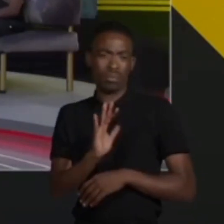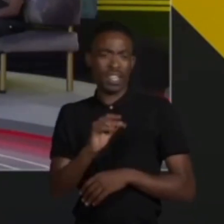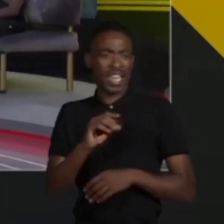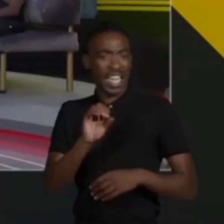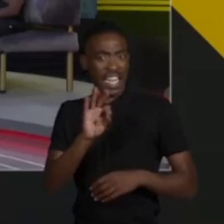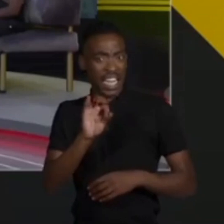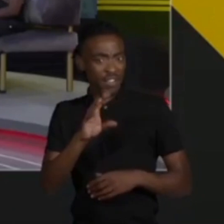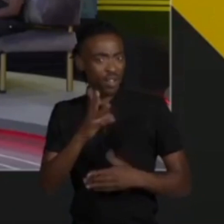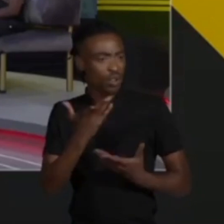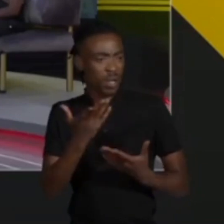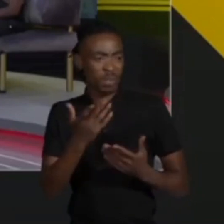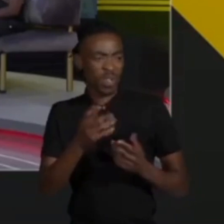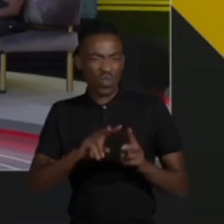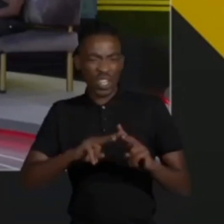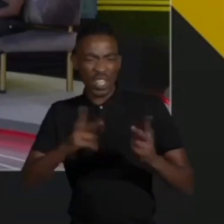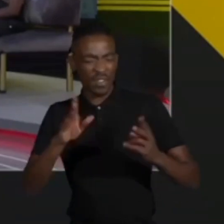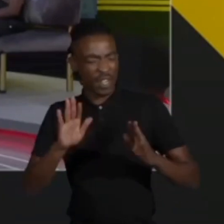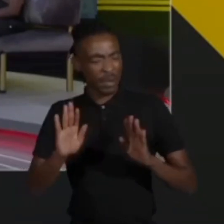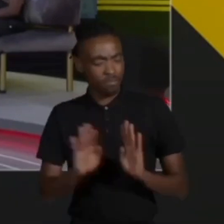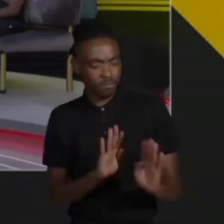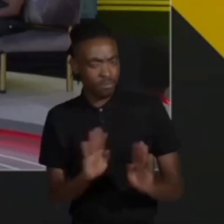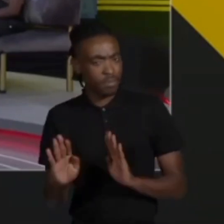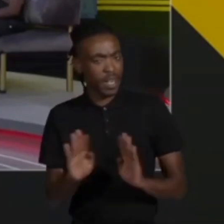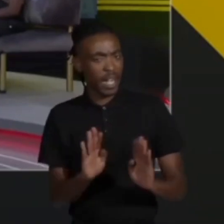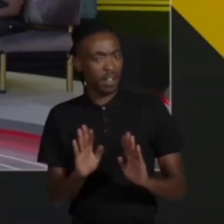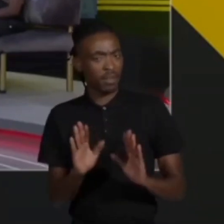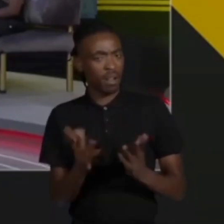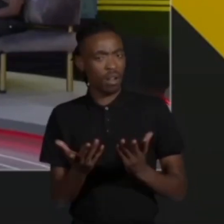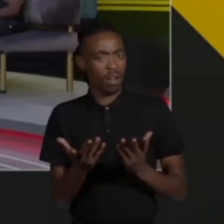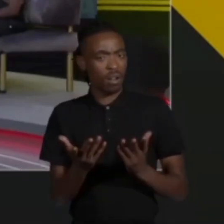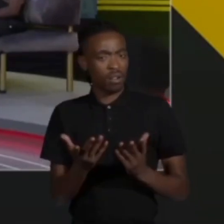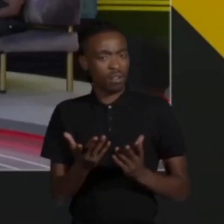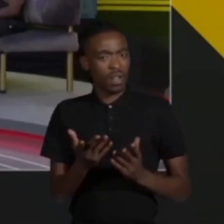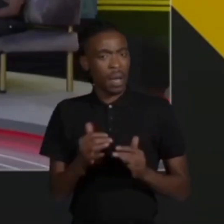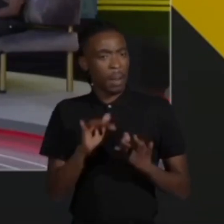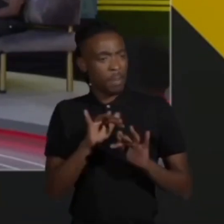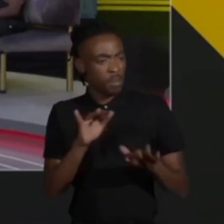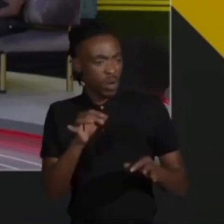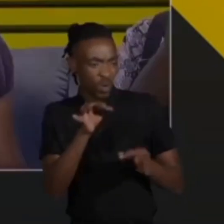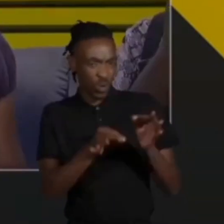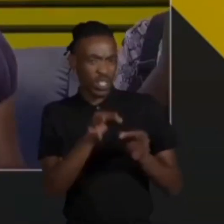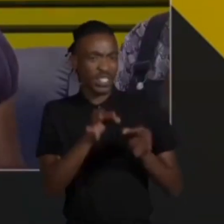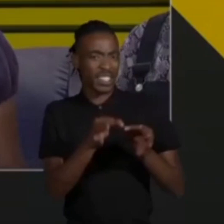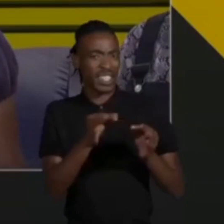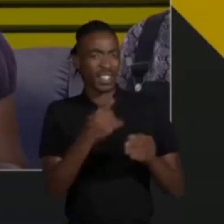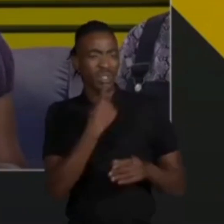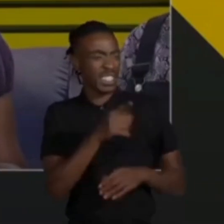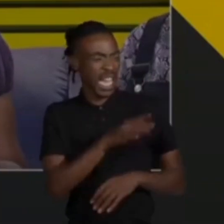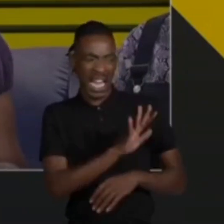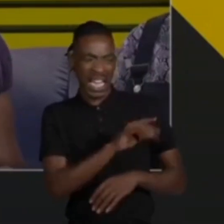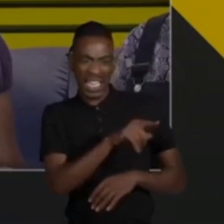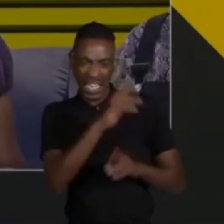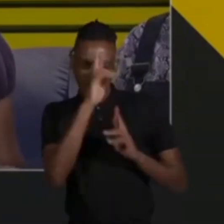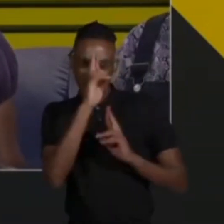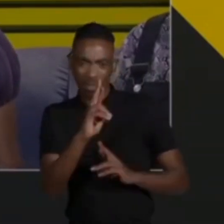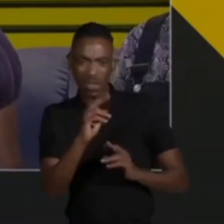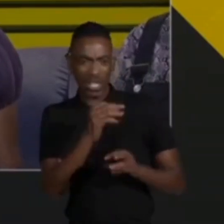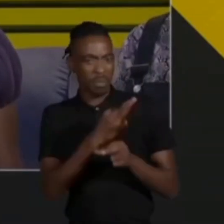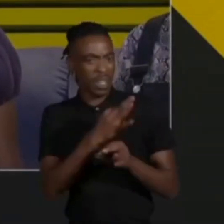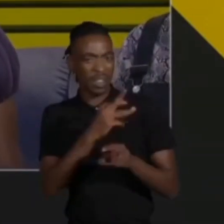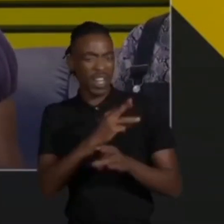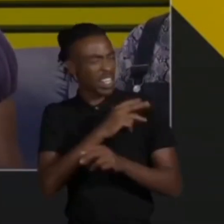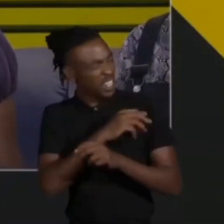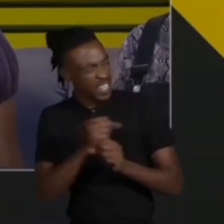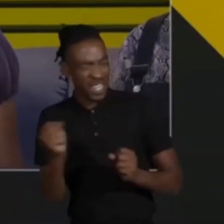of the borders or if you do something that's not right the clap back is you're disgracing your parents you're disgracing the image of the